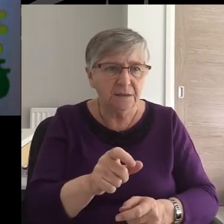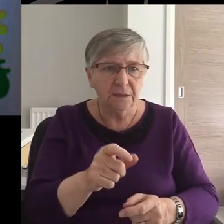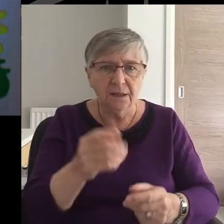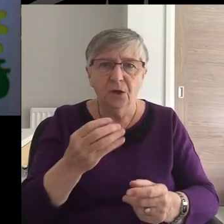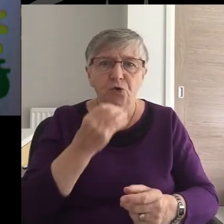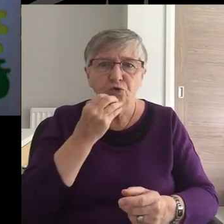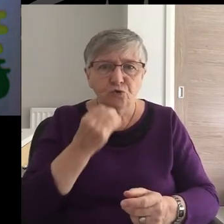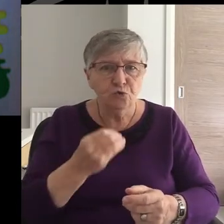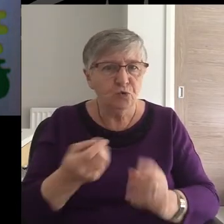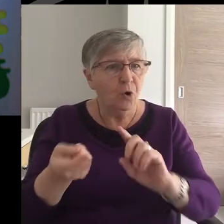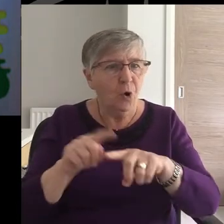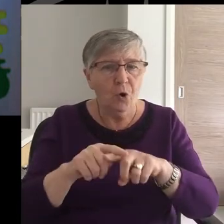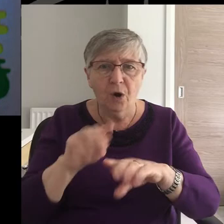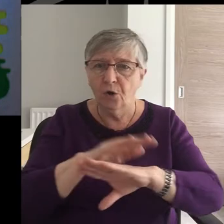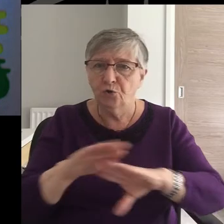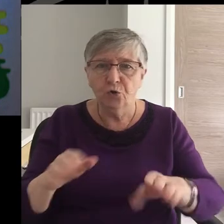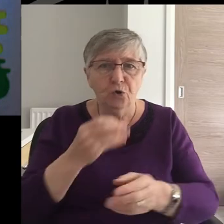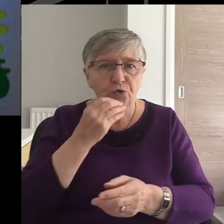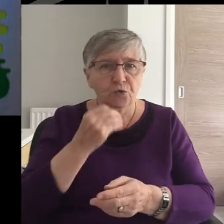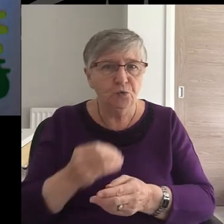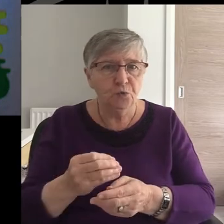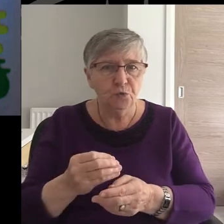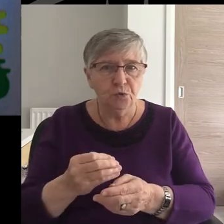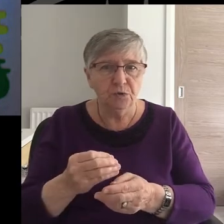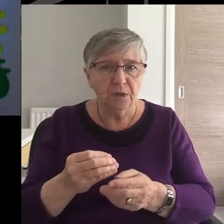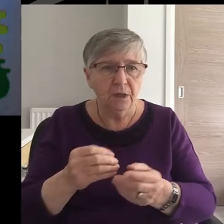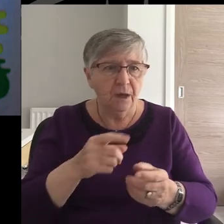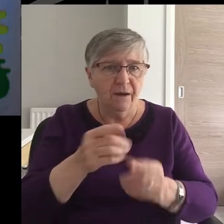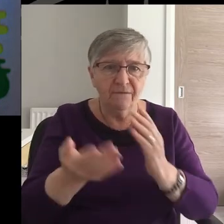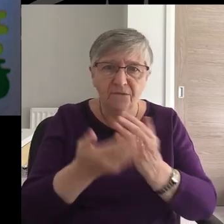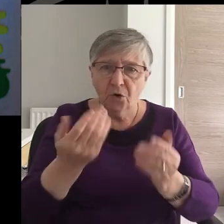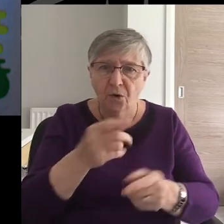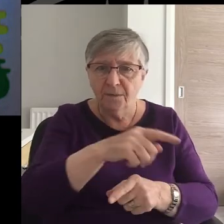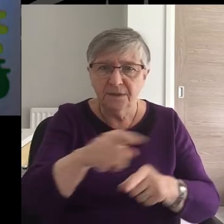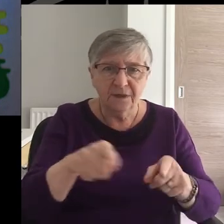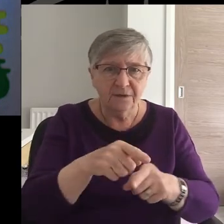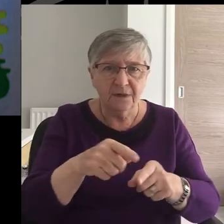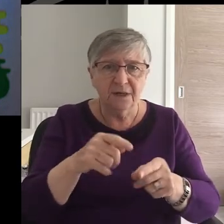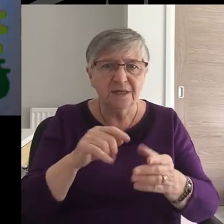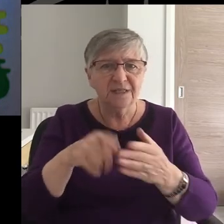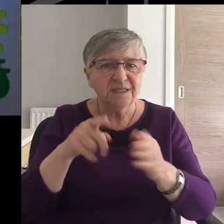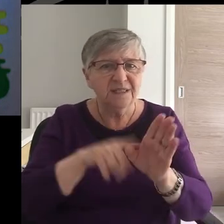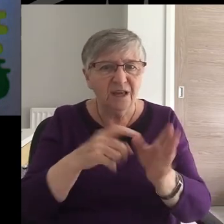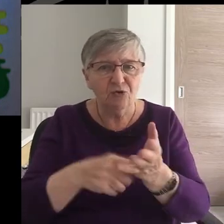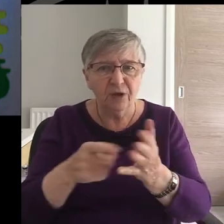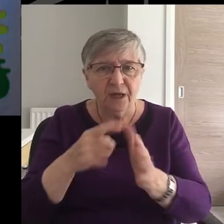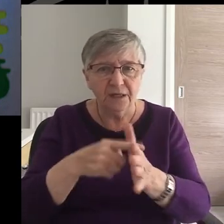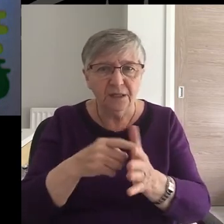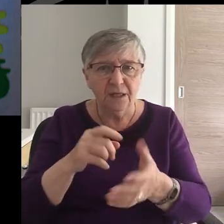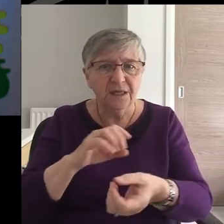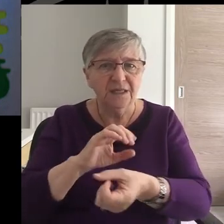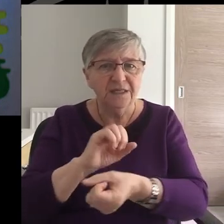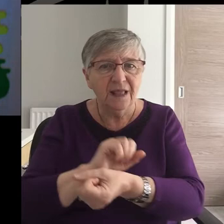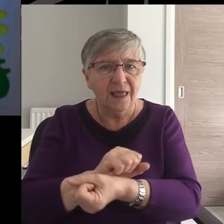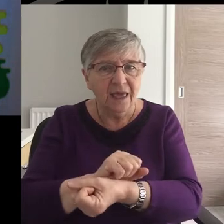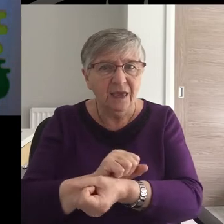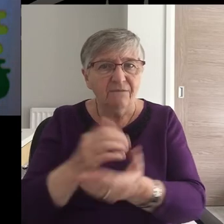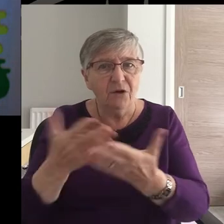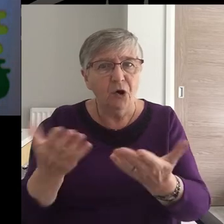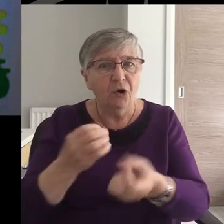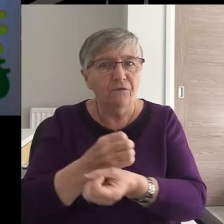Jew, circumcised or uncircumcised, barbarian, Scythian, slave or free,